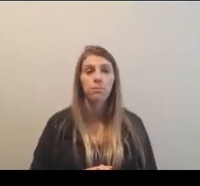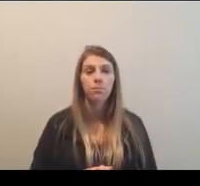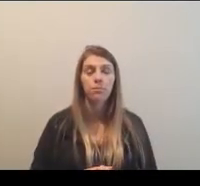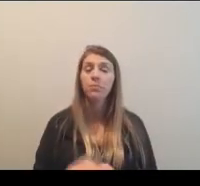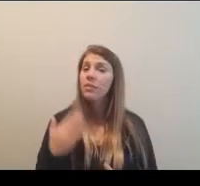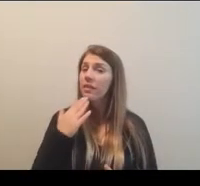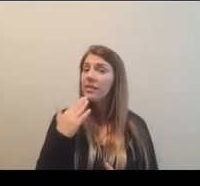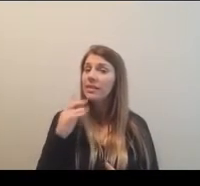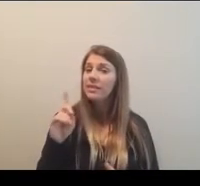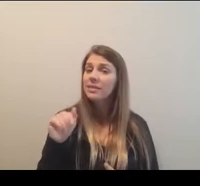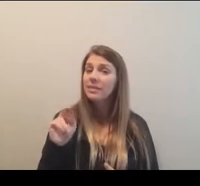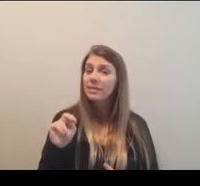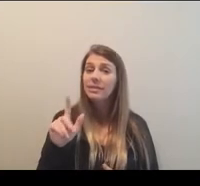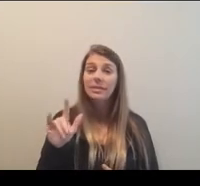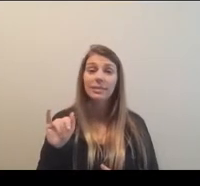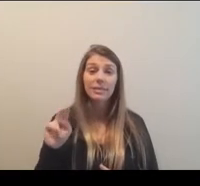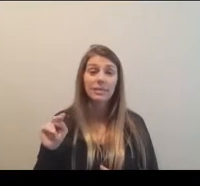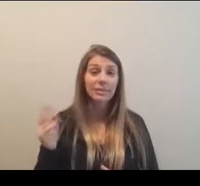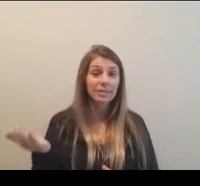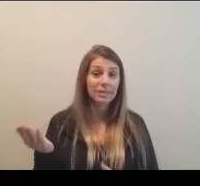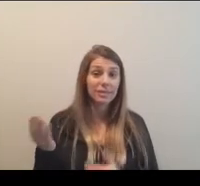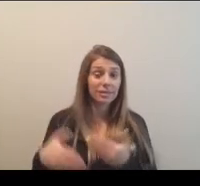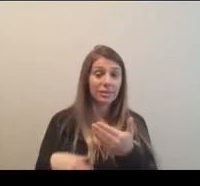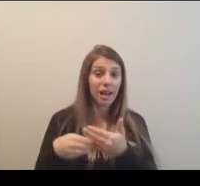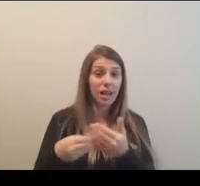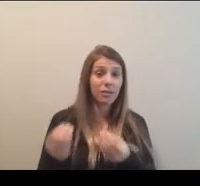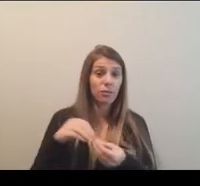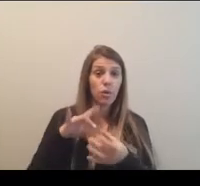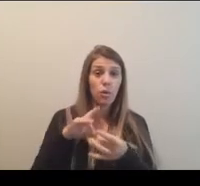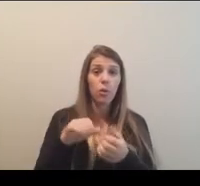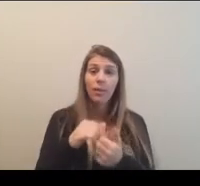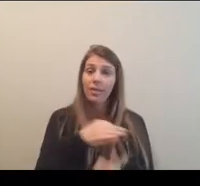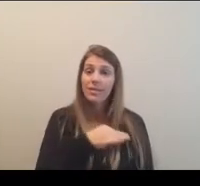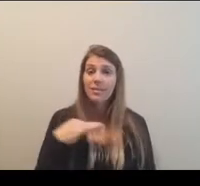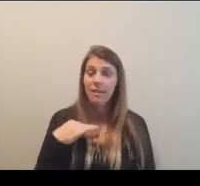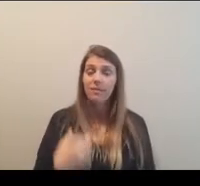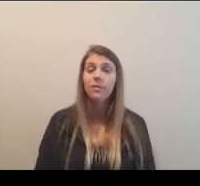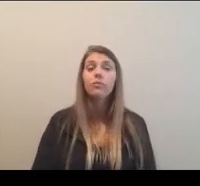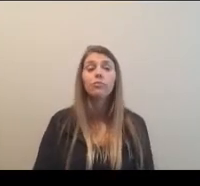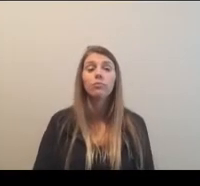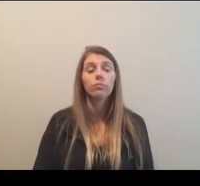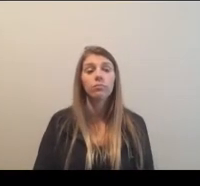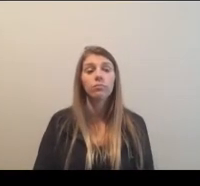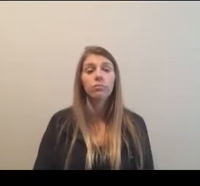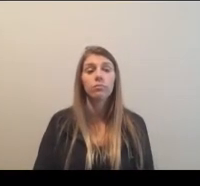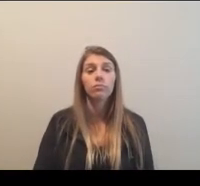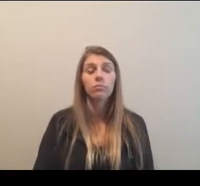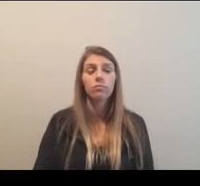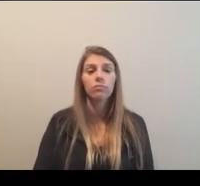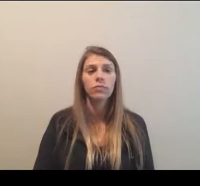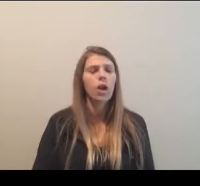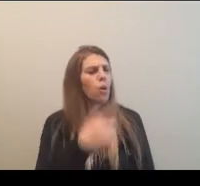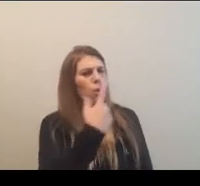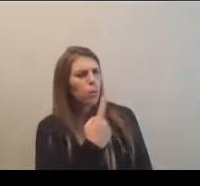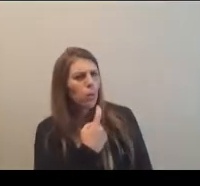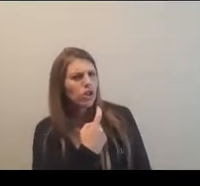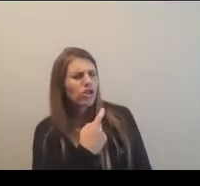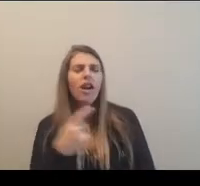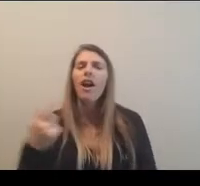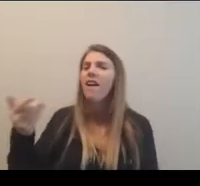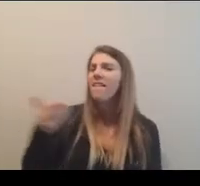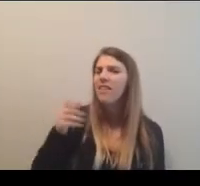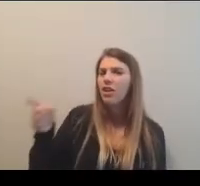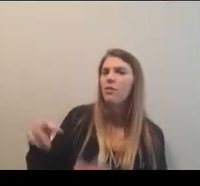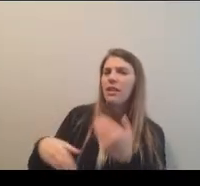Thanks, Dan Lynn. I'll invite you to, to add some more detail around staffing and other areas. Thank you. I'm sorry. I didn't hear the question. I said, I'll invite you